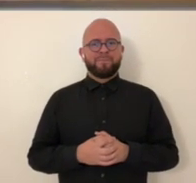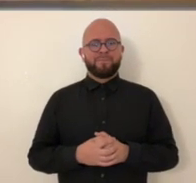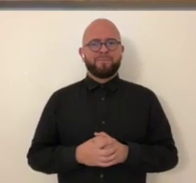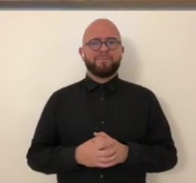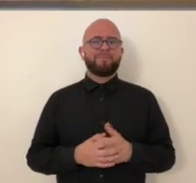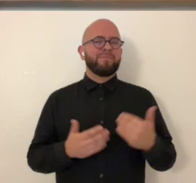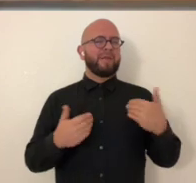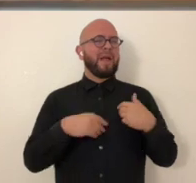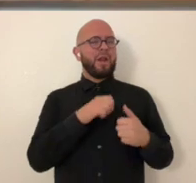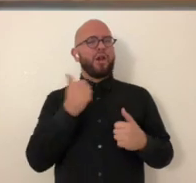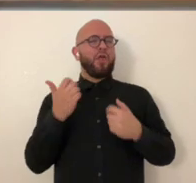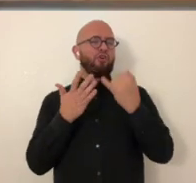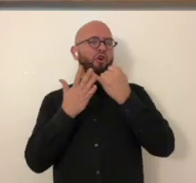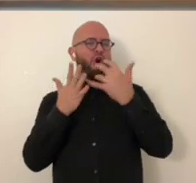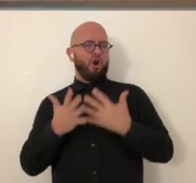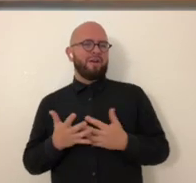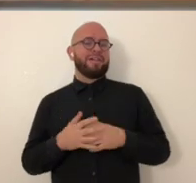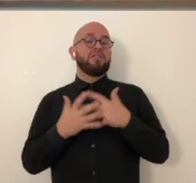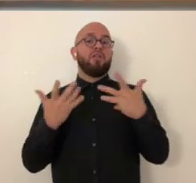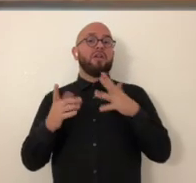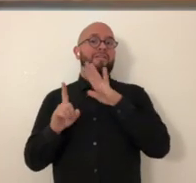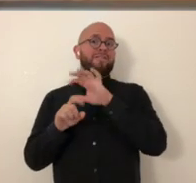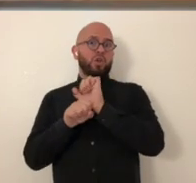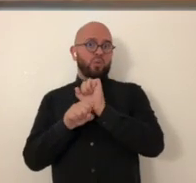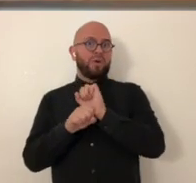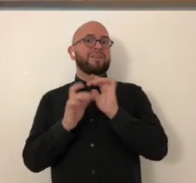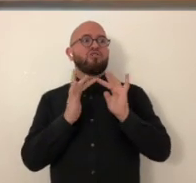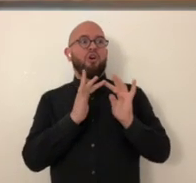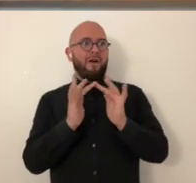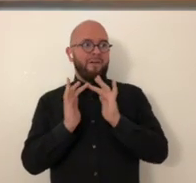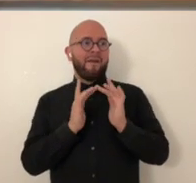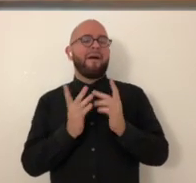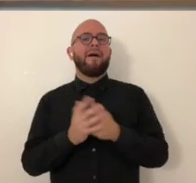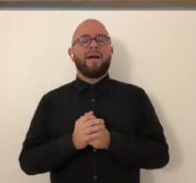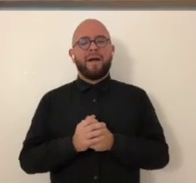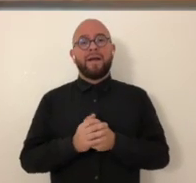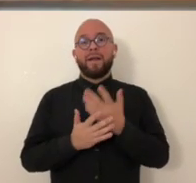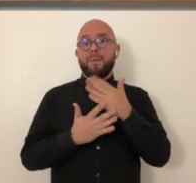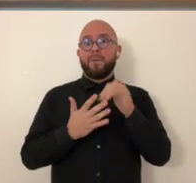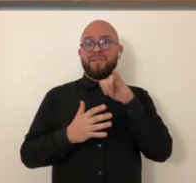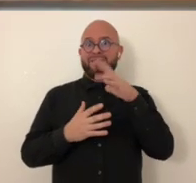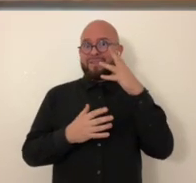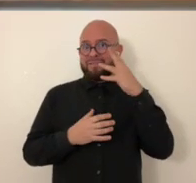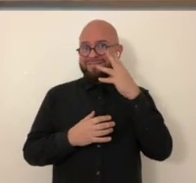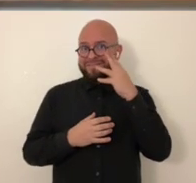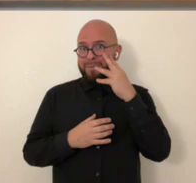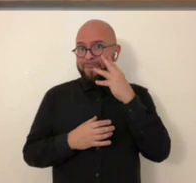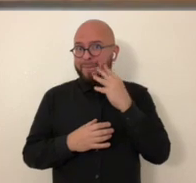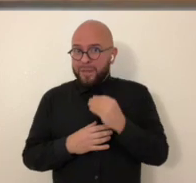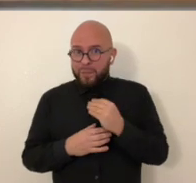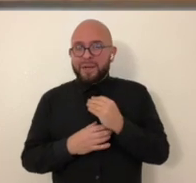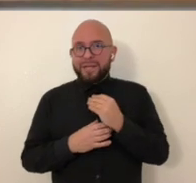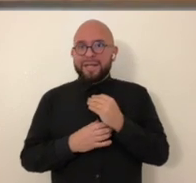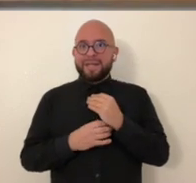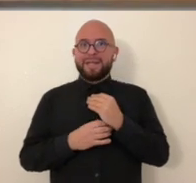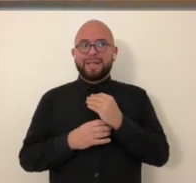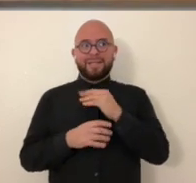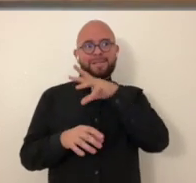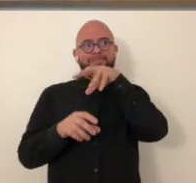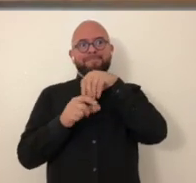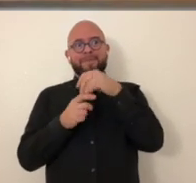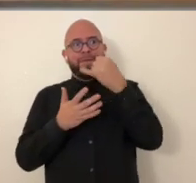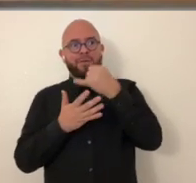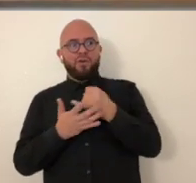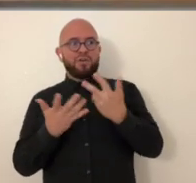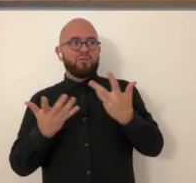um because i had another artist who a lot of their work is done online and